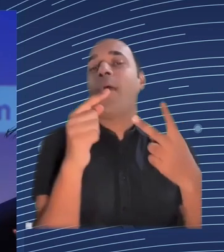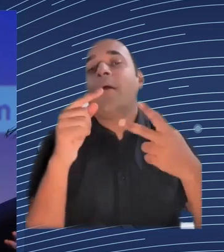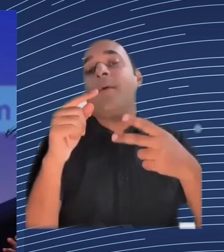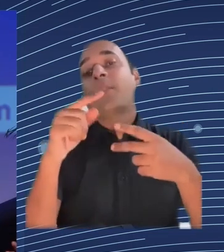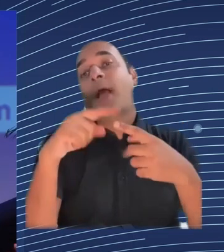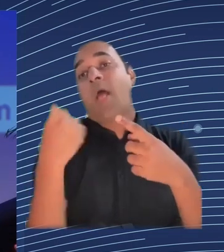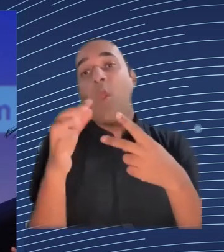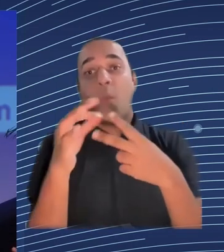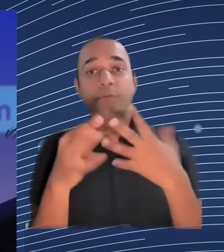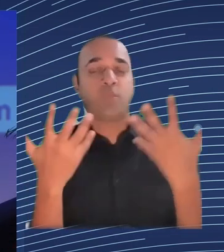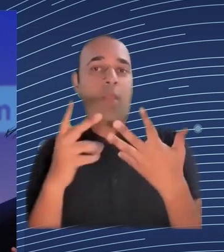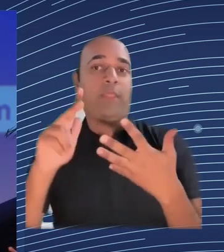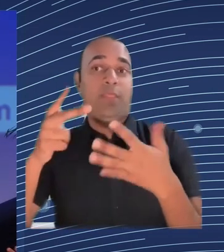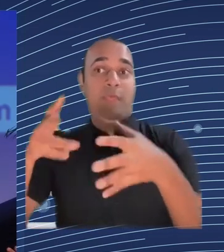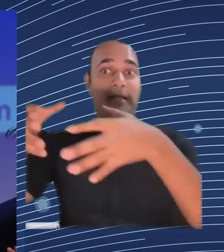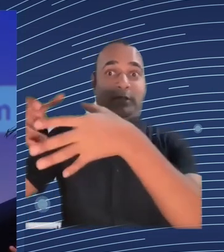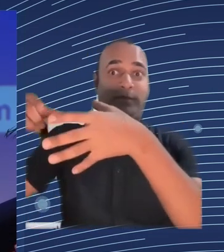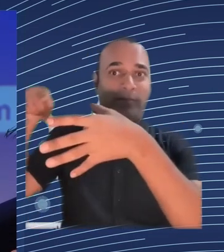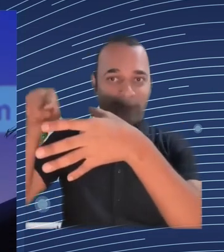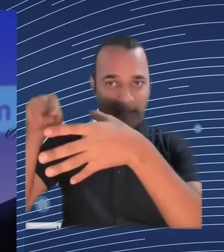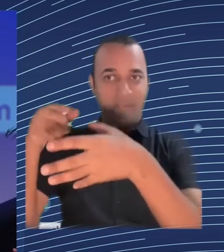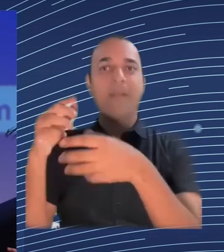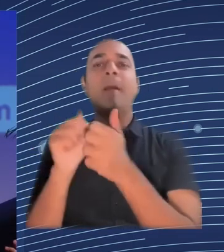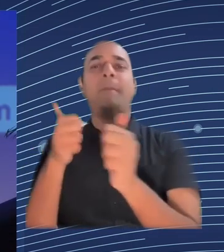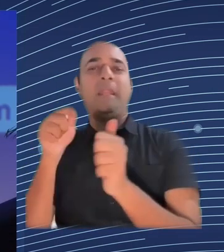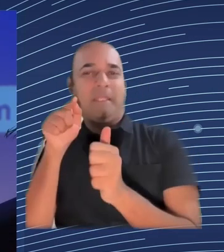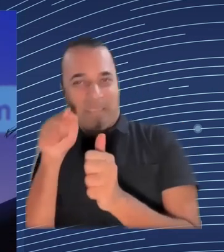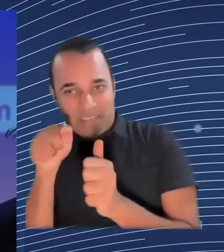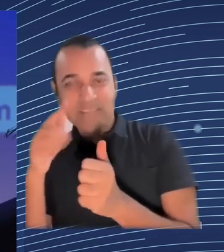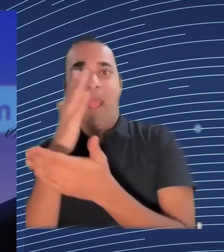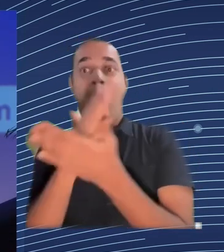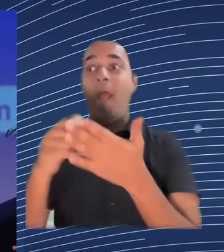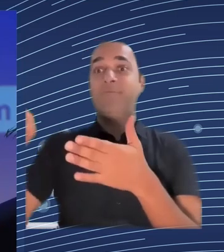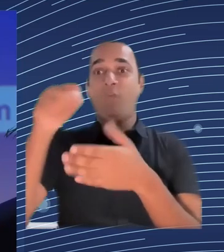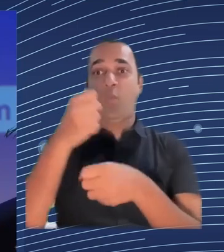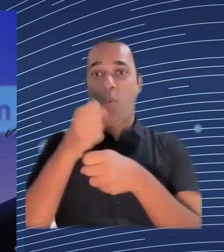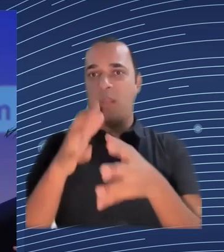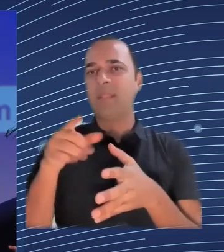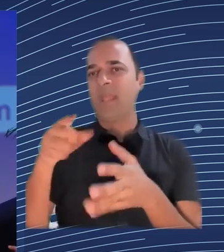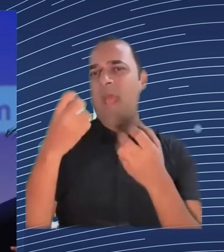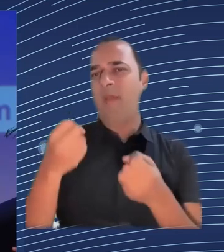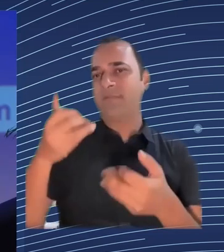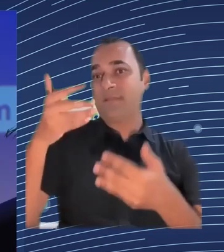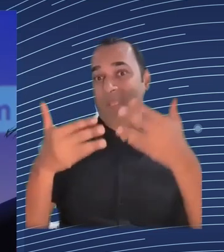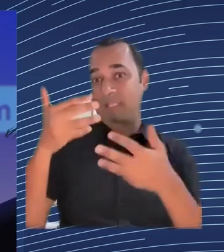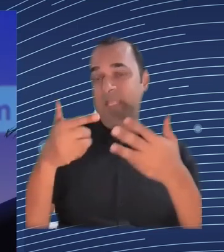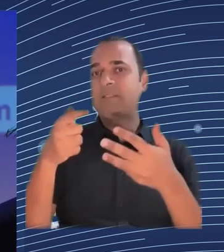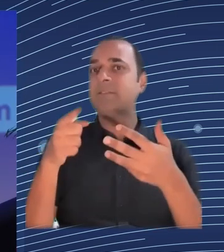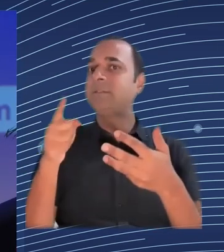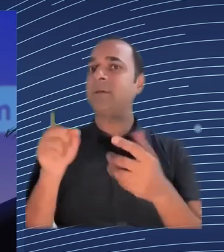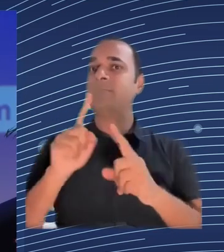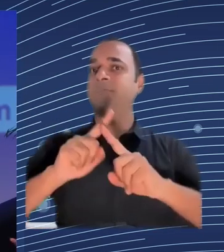employer is paying their third party because it's like we saw it in the past for example for